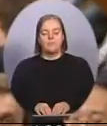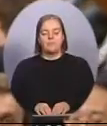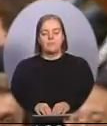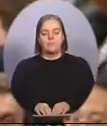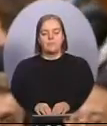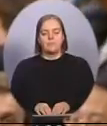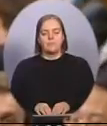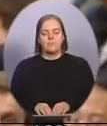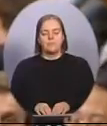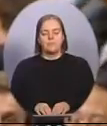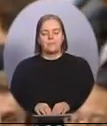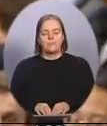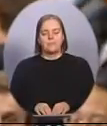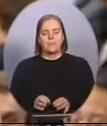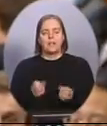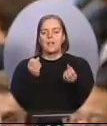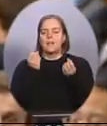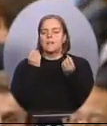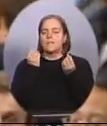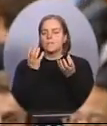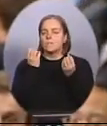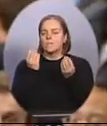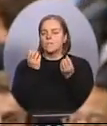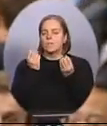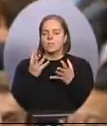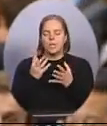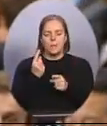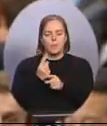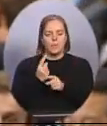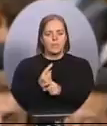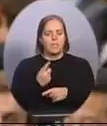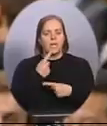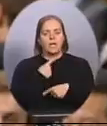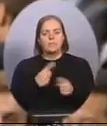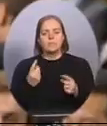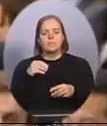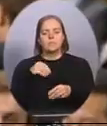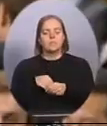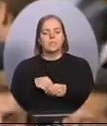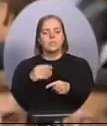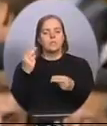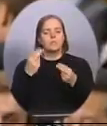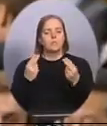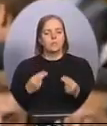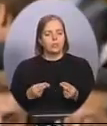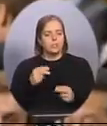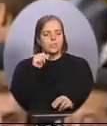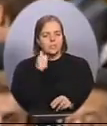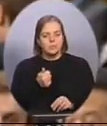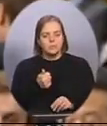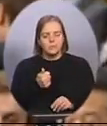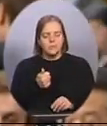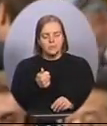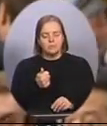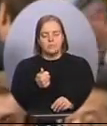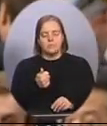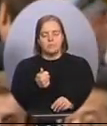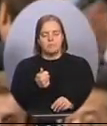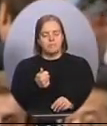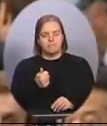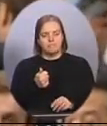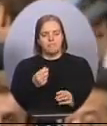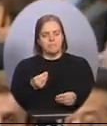will be the fact that the Canadian businesses have created over 950,000 net new jobs